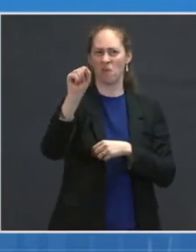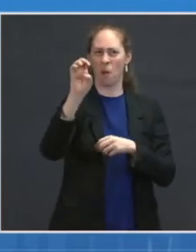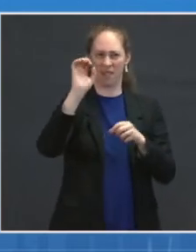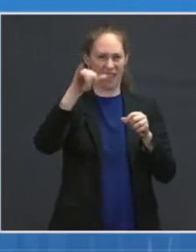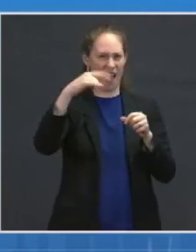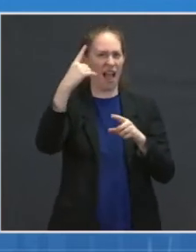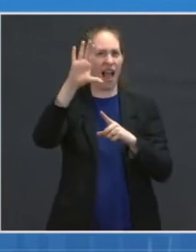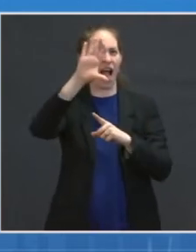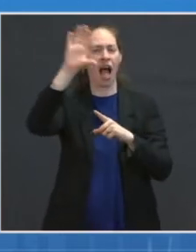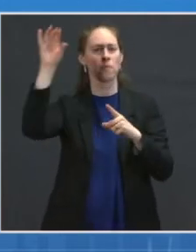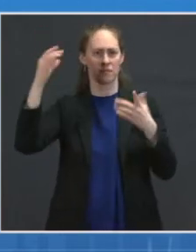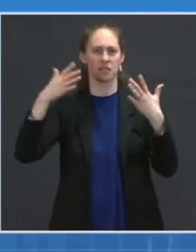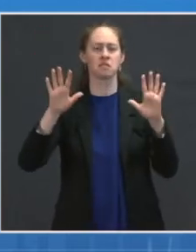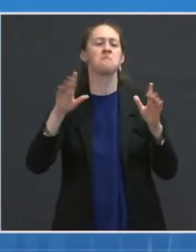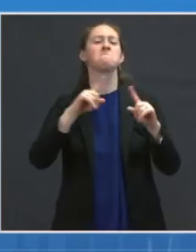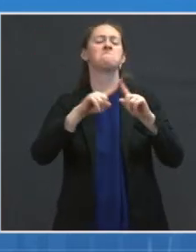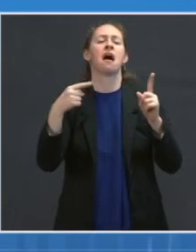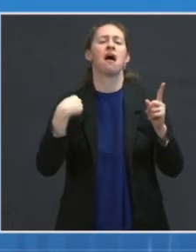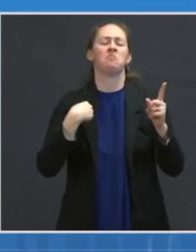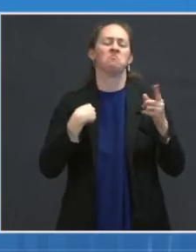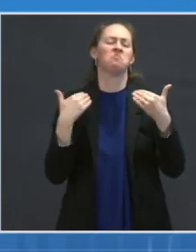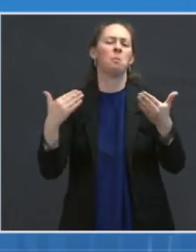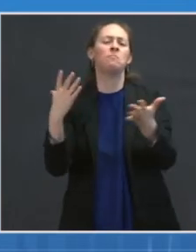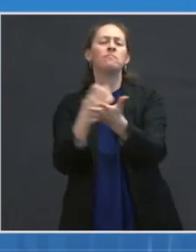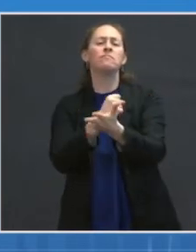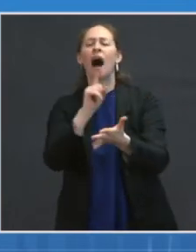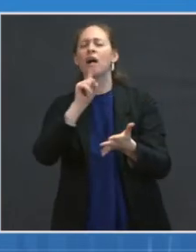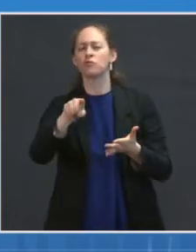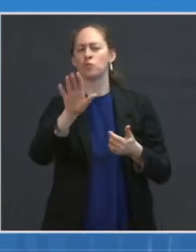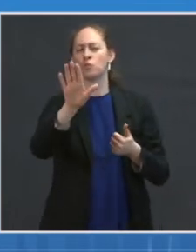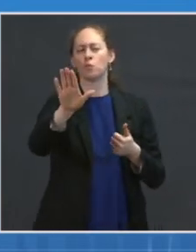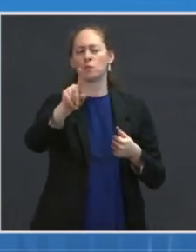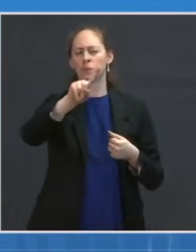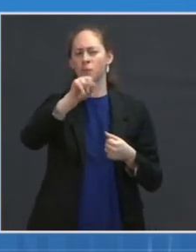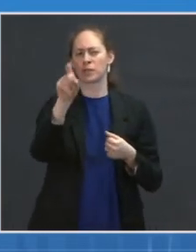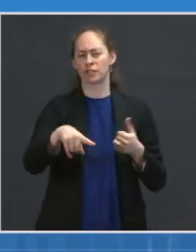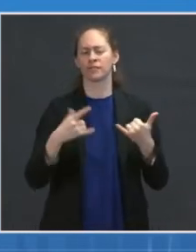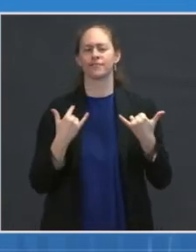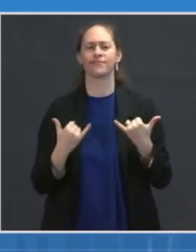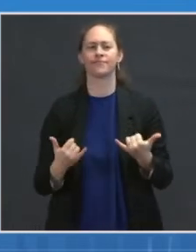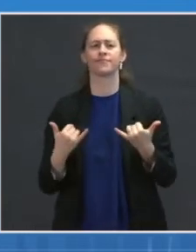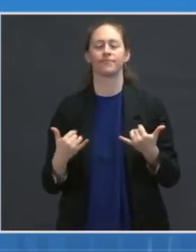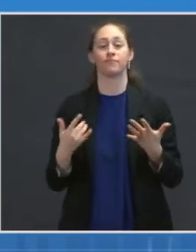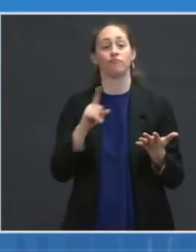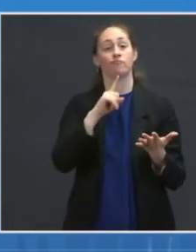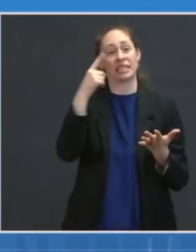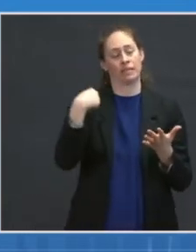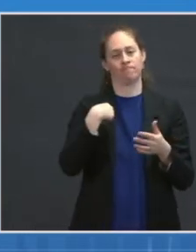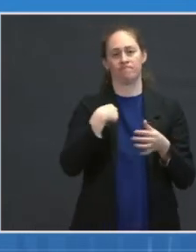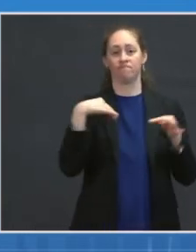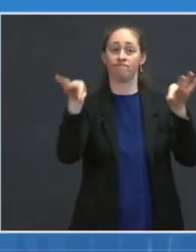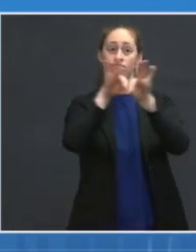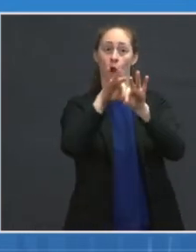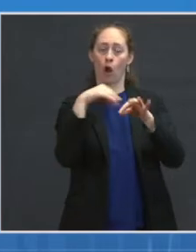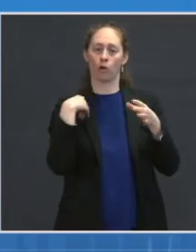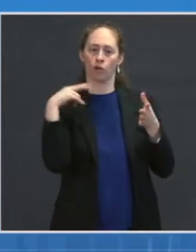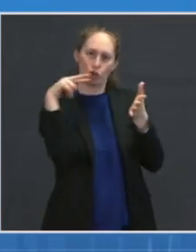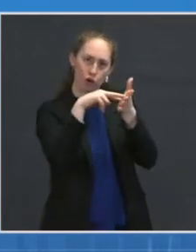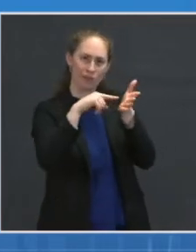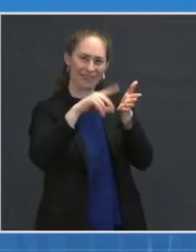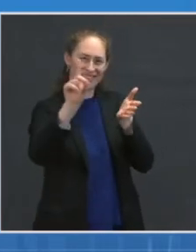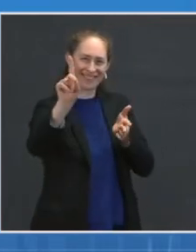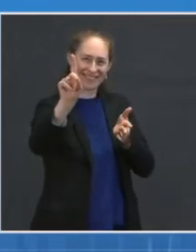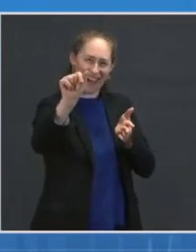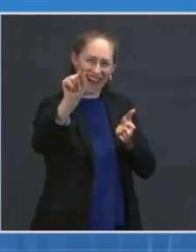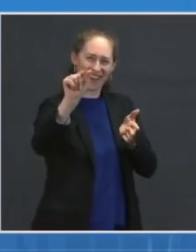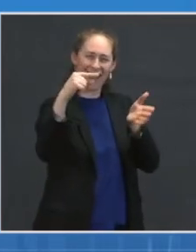directly your question with the mRNA. We always look at data very carefully and very seriously, and we evaluate it as